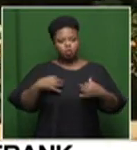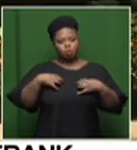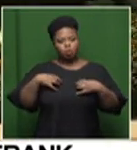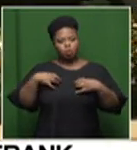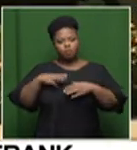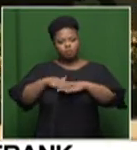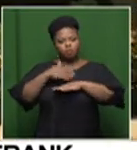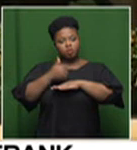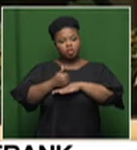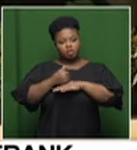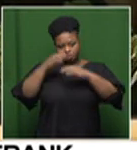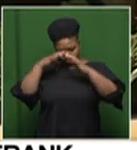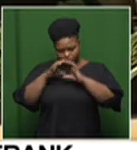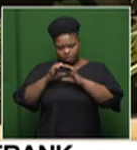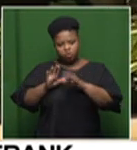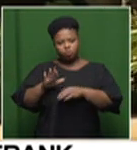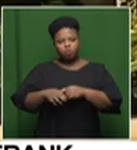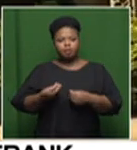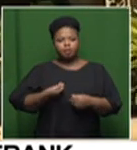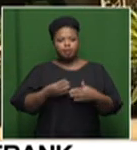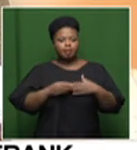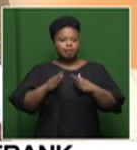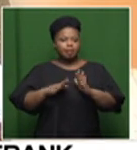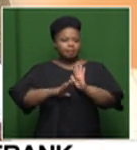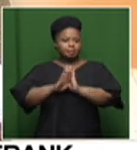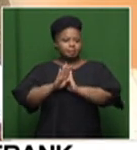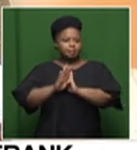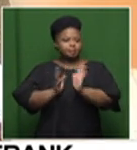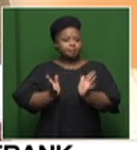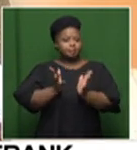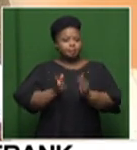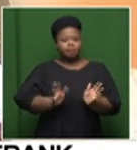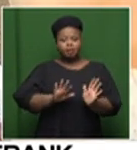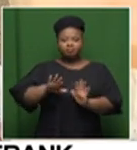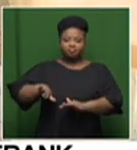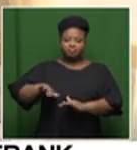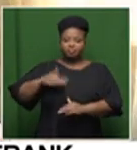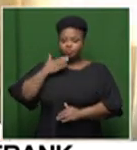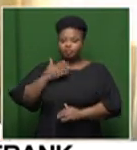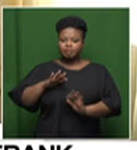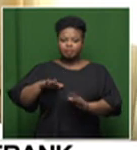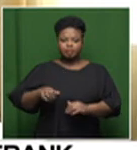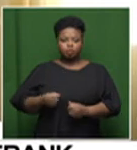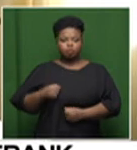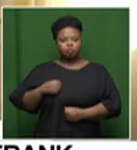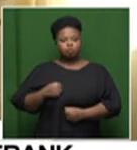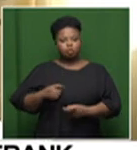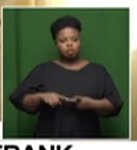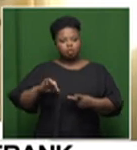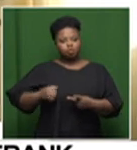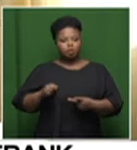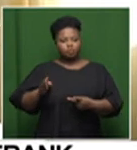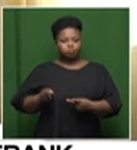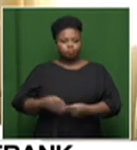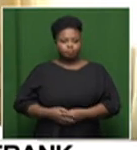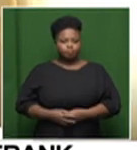own foundation which focused on grooming young leaders. He is survived by his wife and children. Simpiwe Makanya,